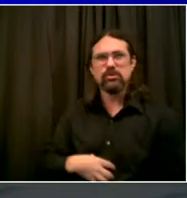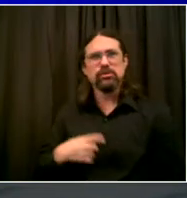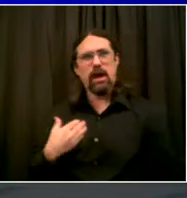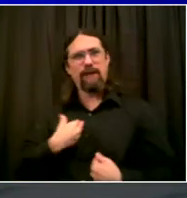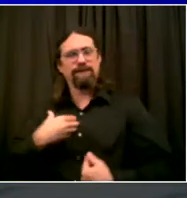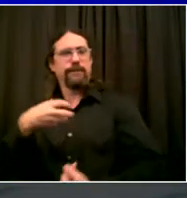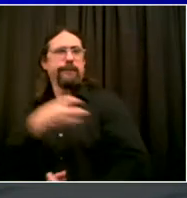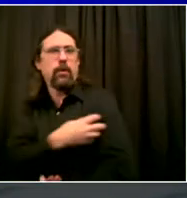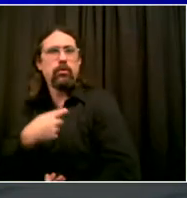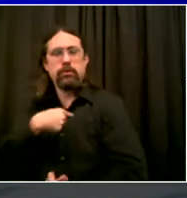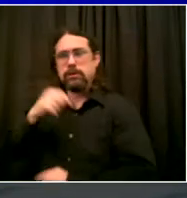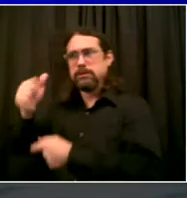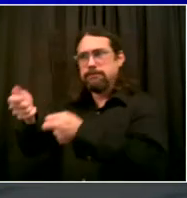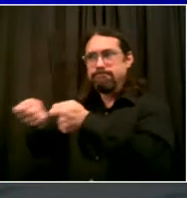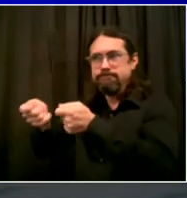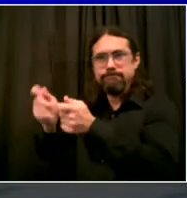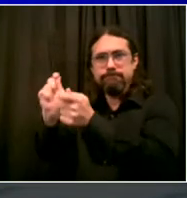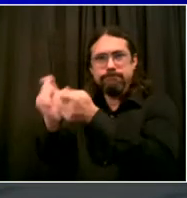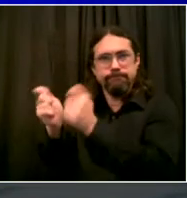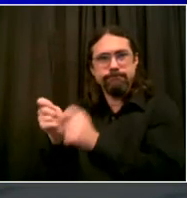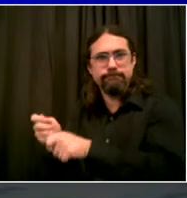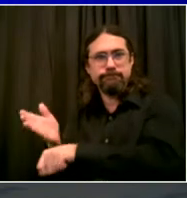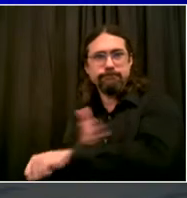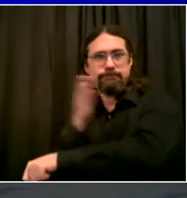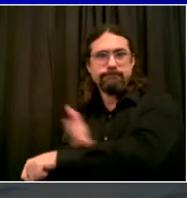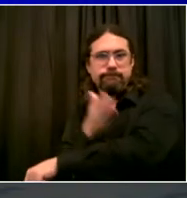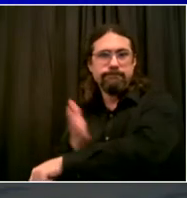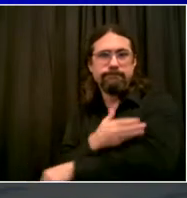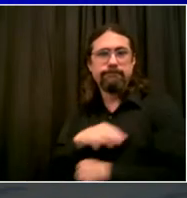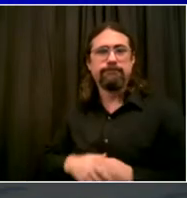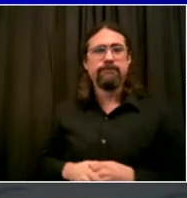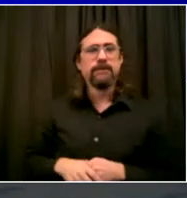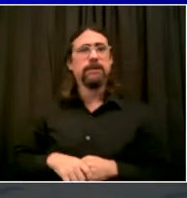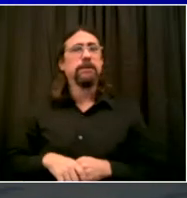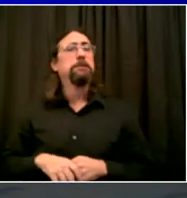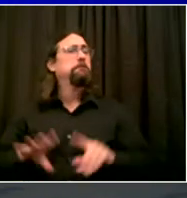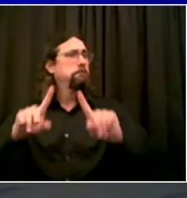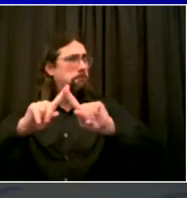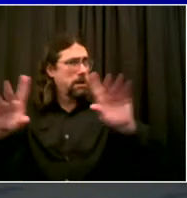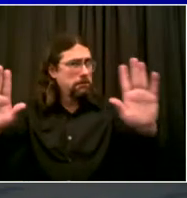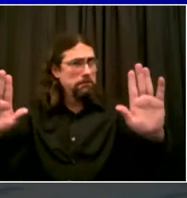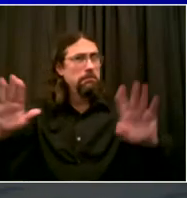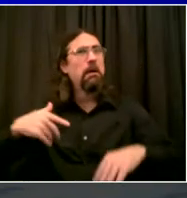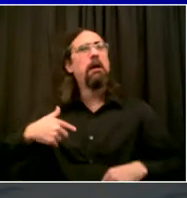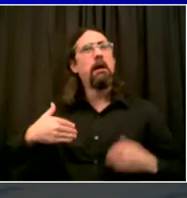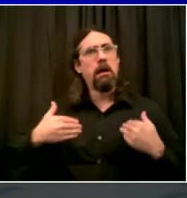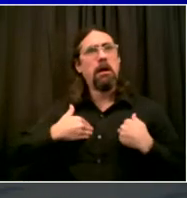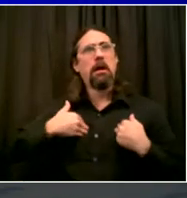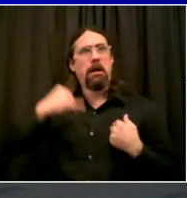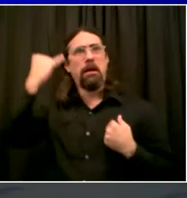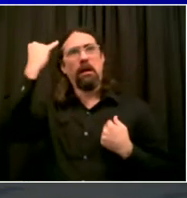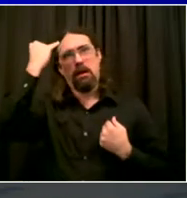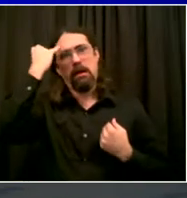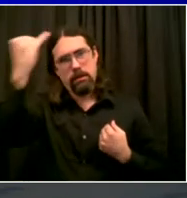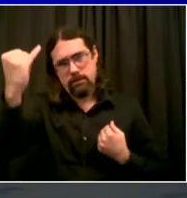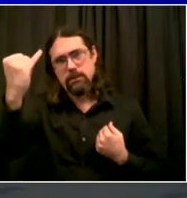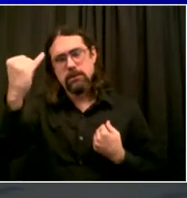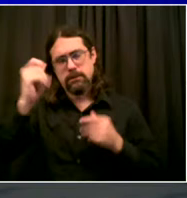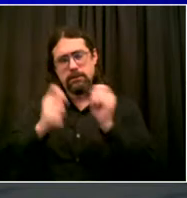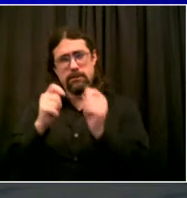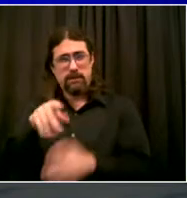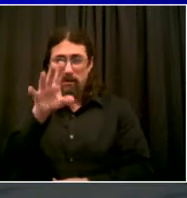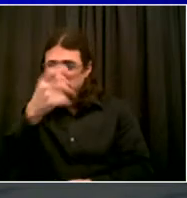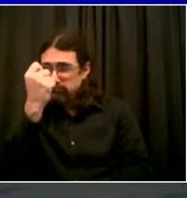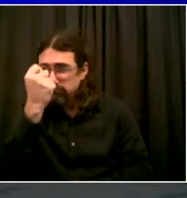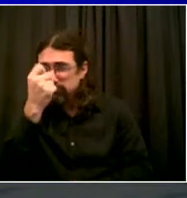yesterday or this week. It's every single election there's been a problem with the Board of Elections. It must be changed. First, the legislature